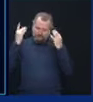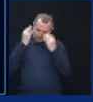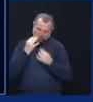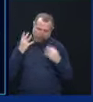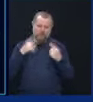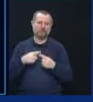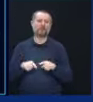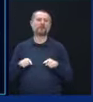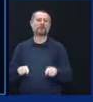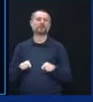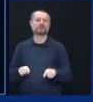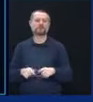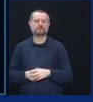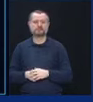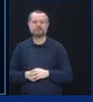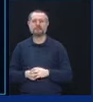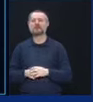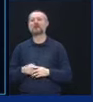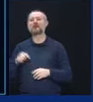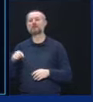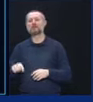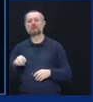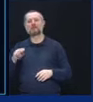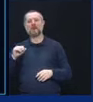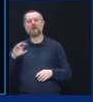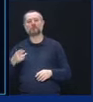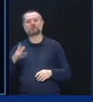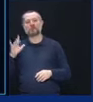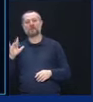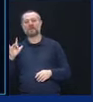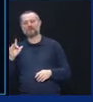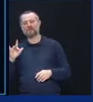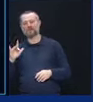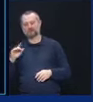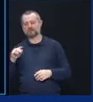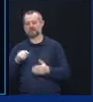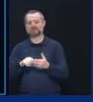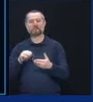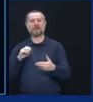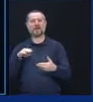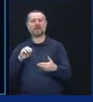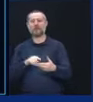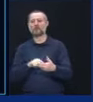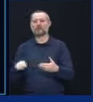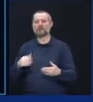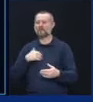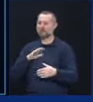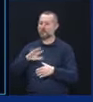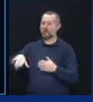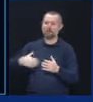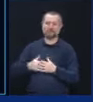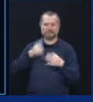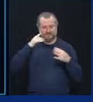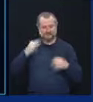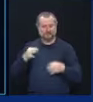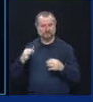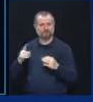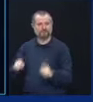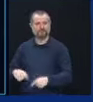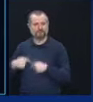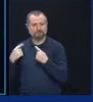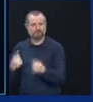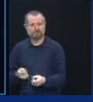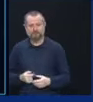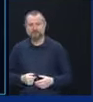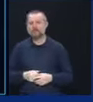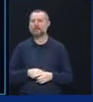all have, about the March 25th memo and all the decisions that we have made about the pandemic. So let me give you